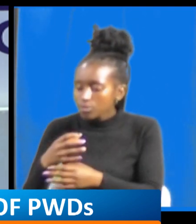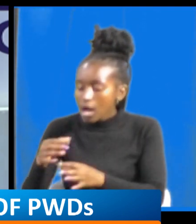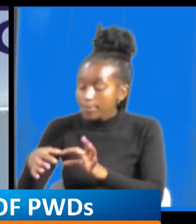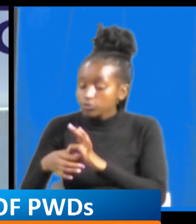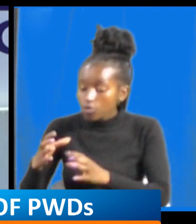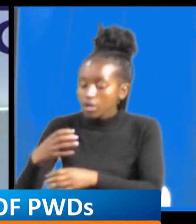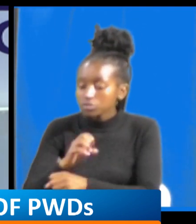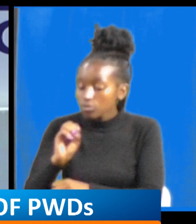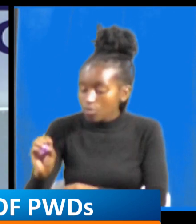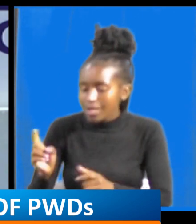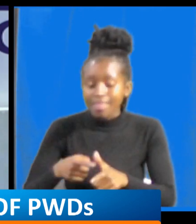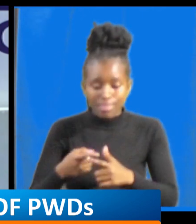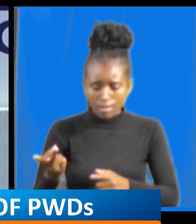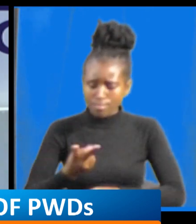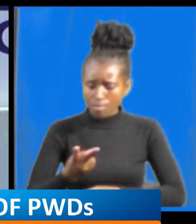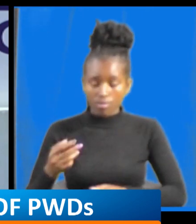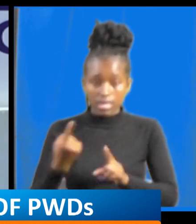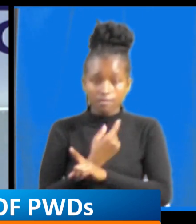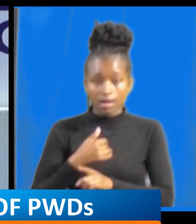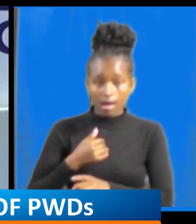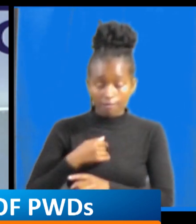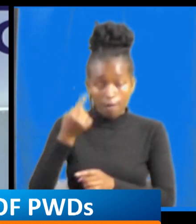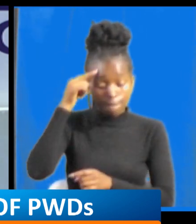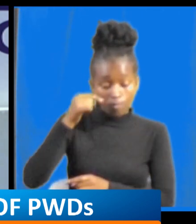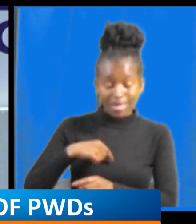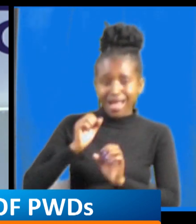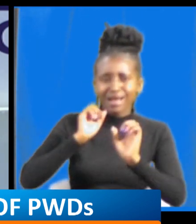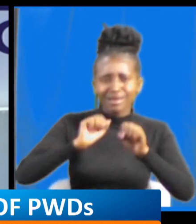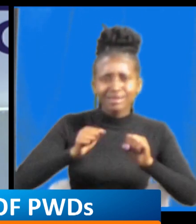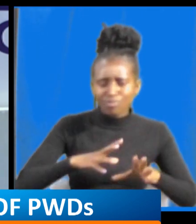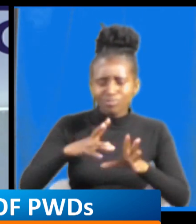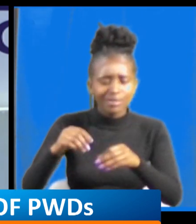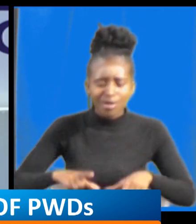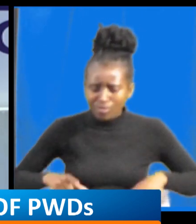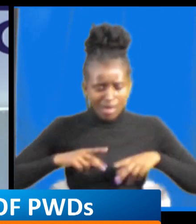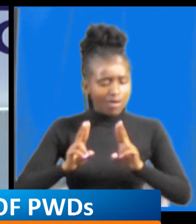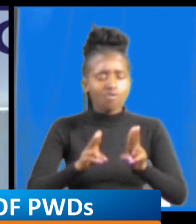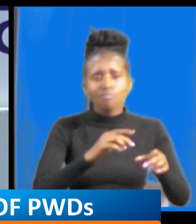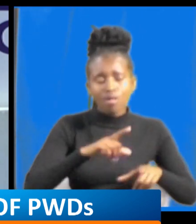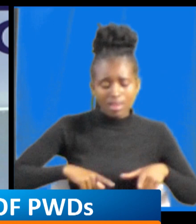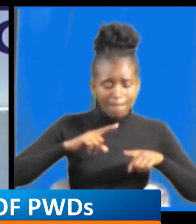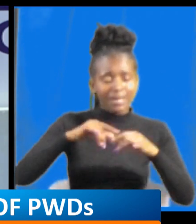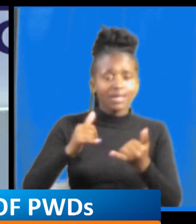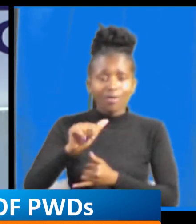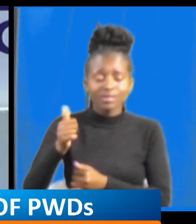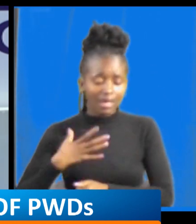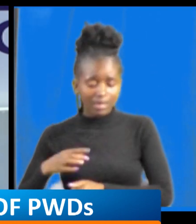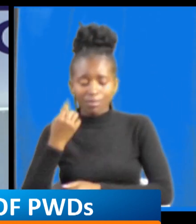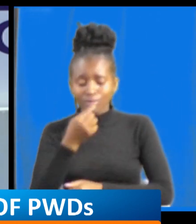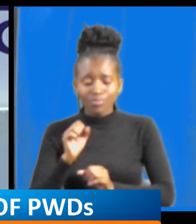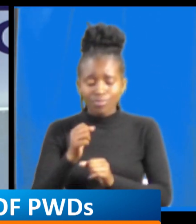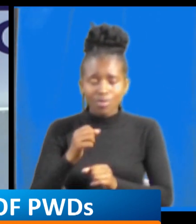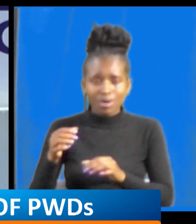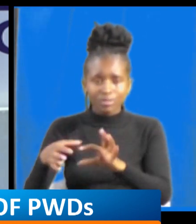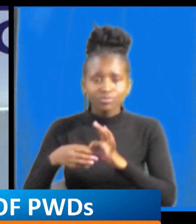anyone you see there i am but for the ones who are not uh attached to the organization there's that